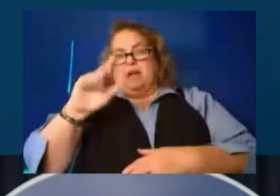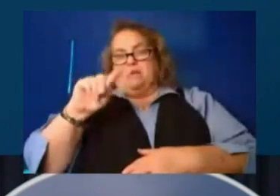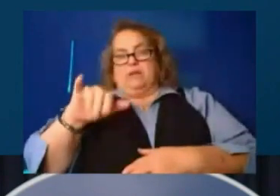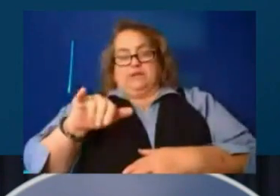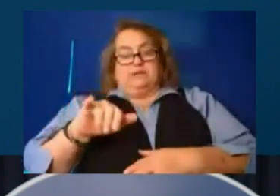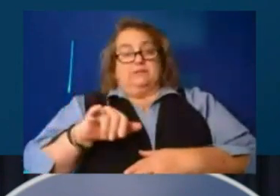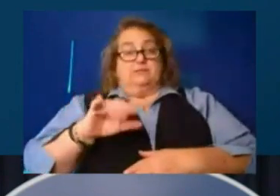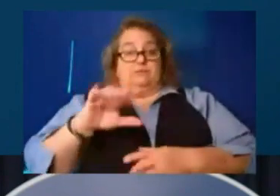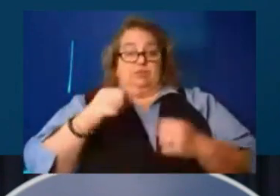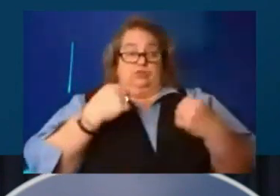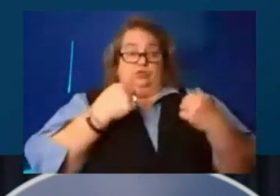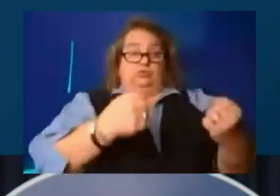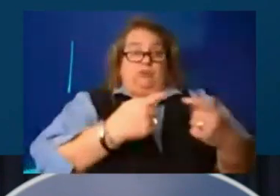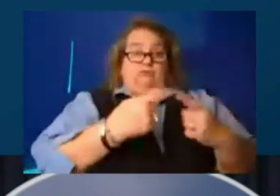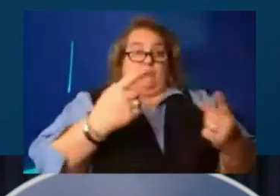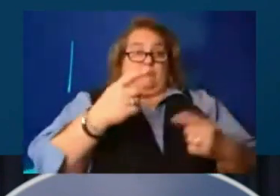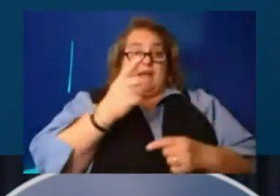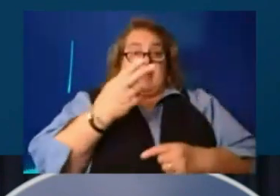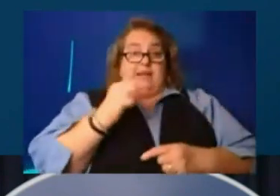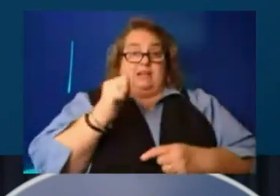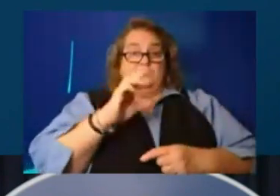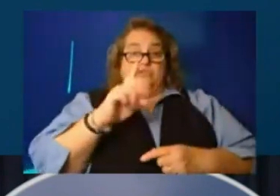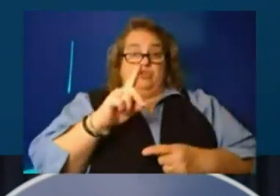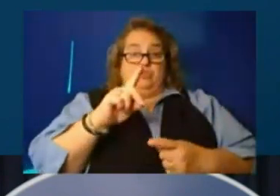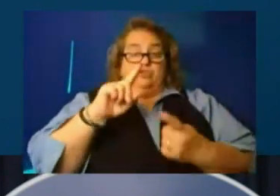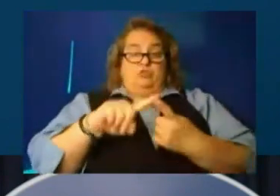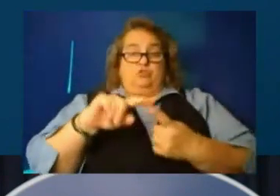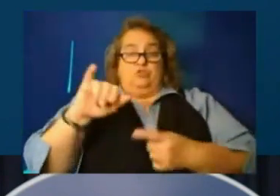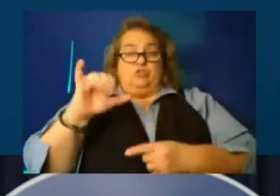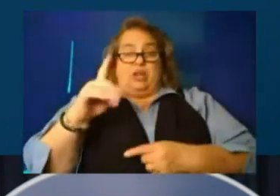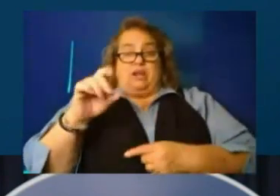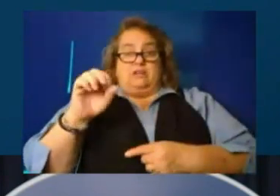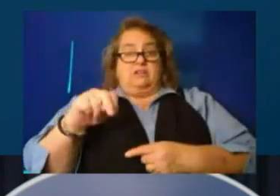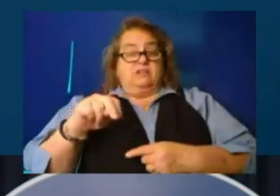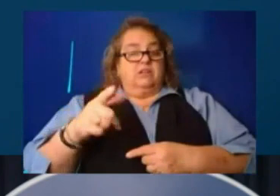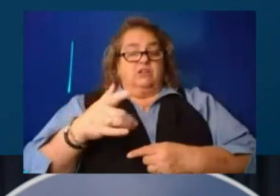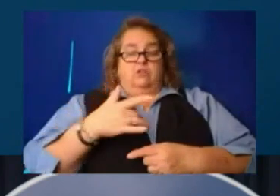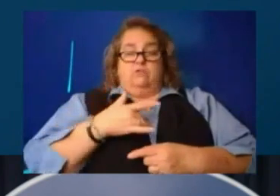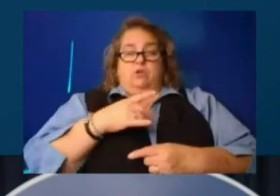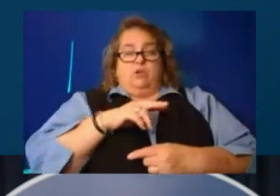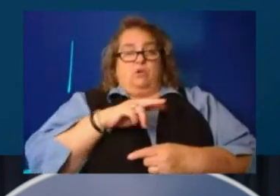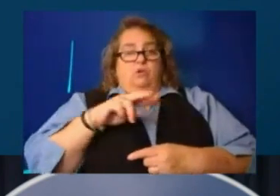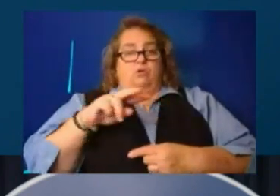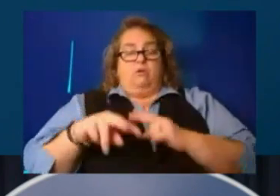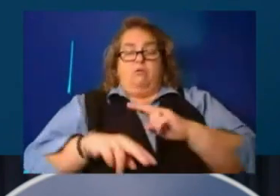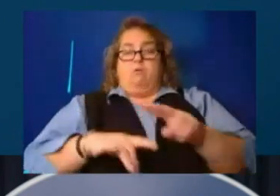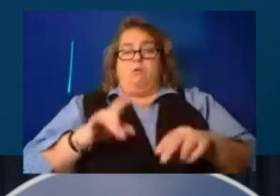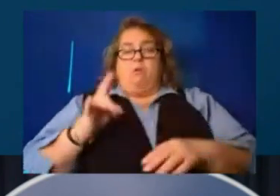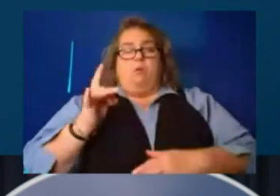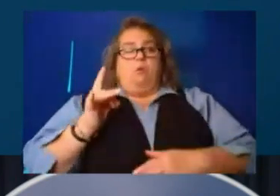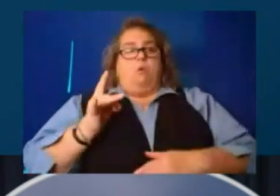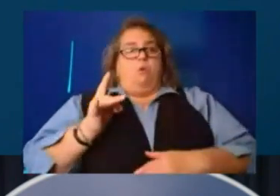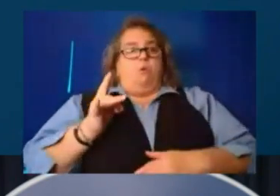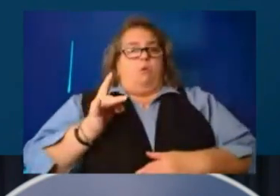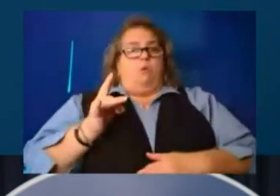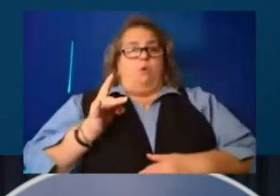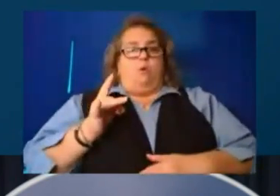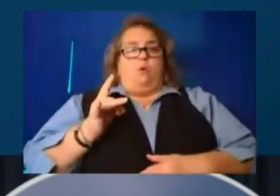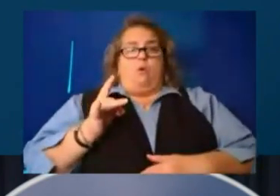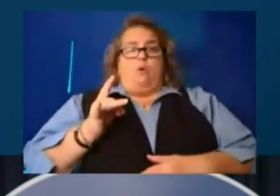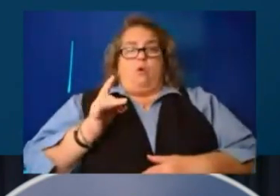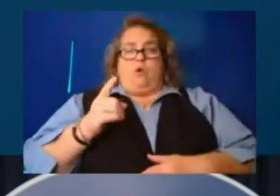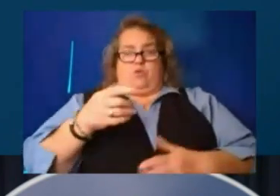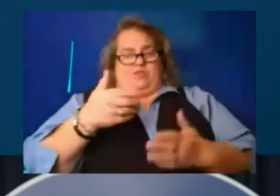airport into Jackson, uh, takes your breath away. Uh, you basically go down. You're right beside the creek and